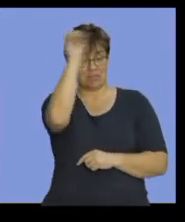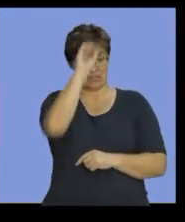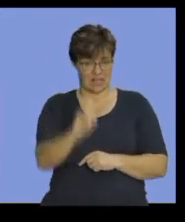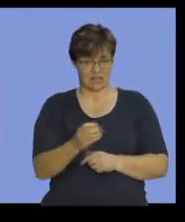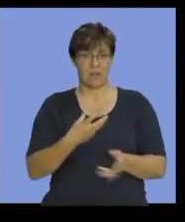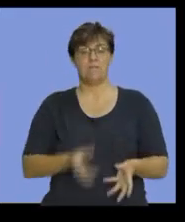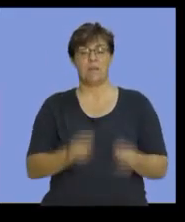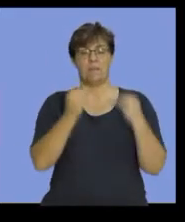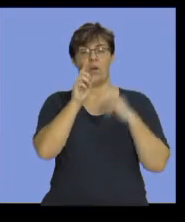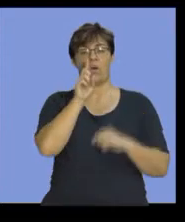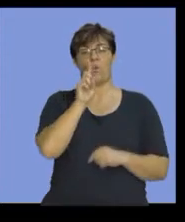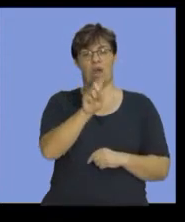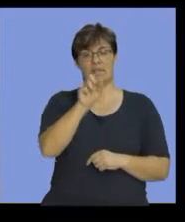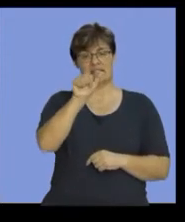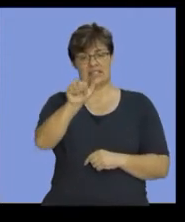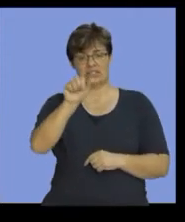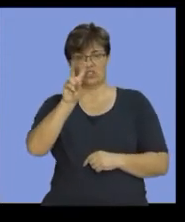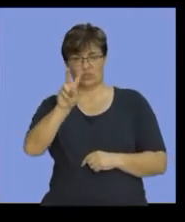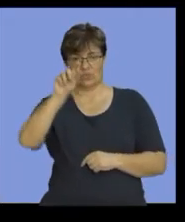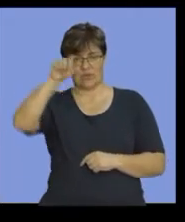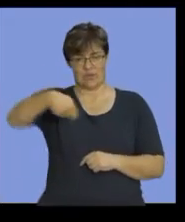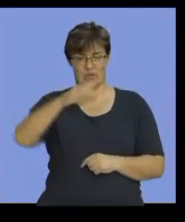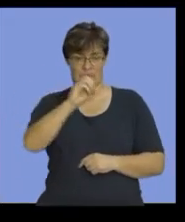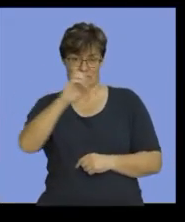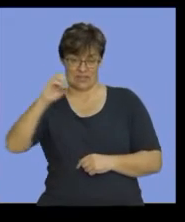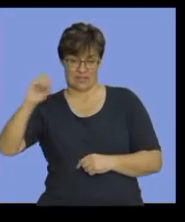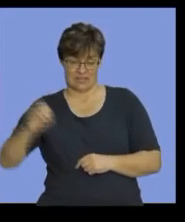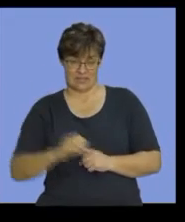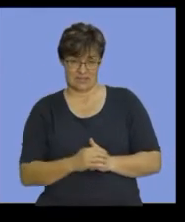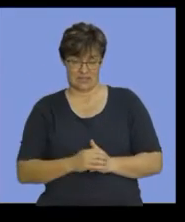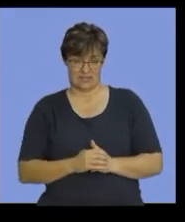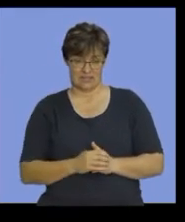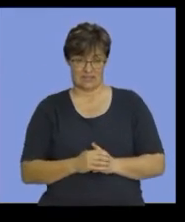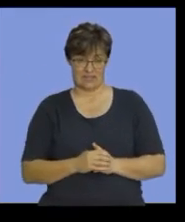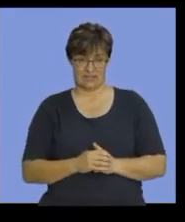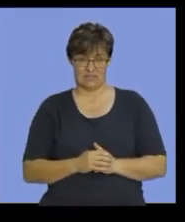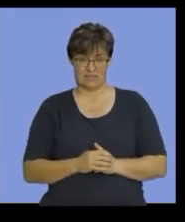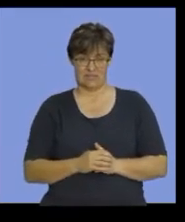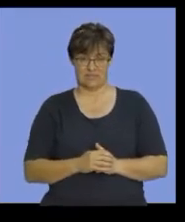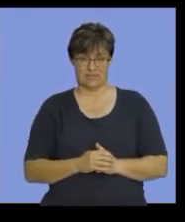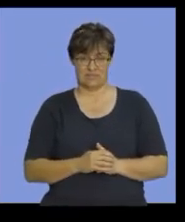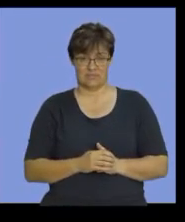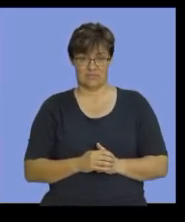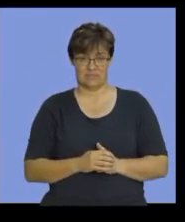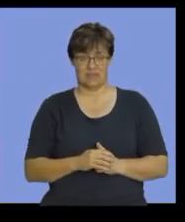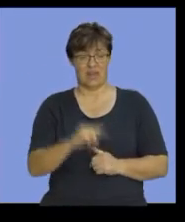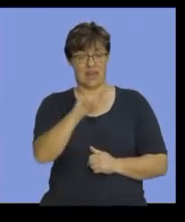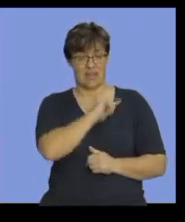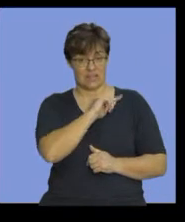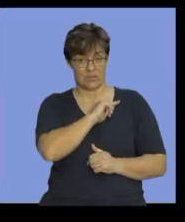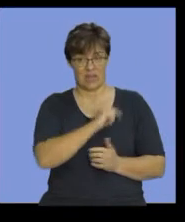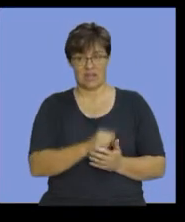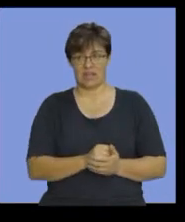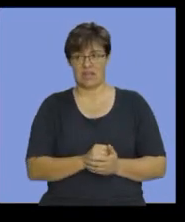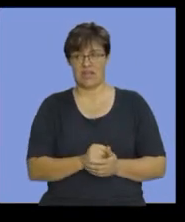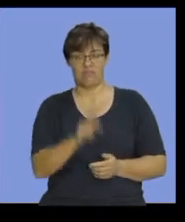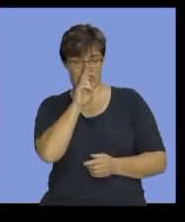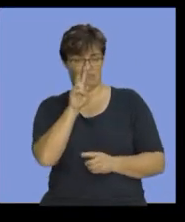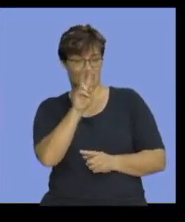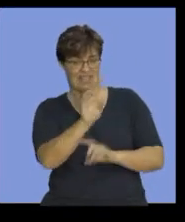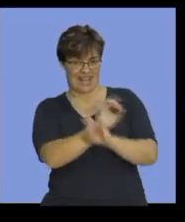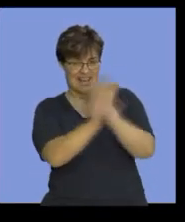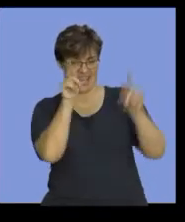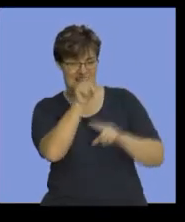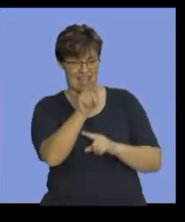figure of 162,000. Therefore, clearly you can see,